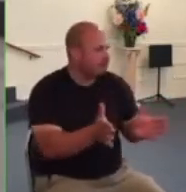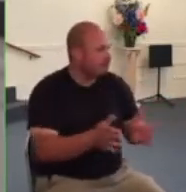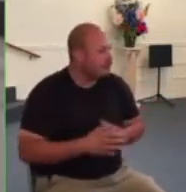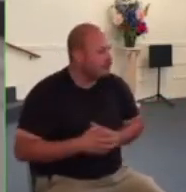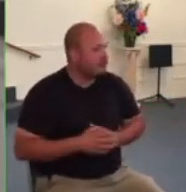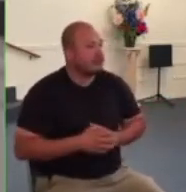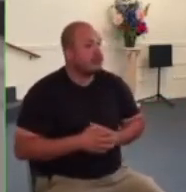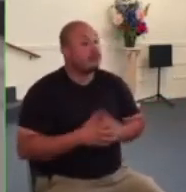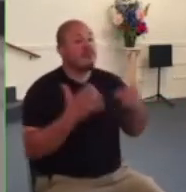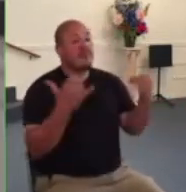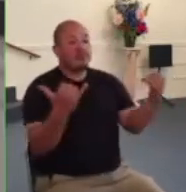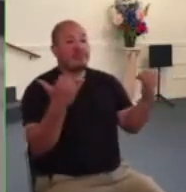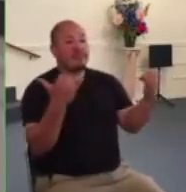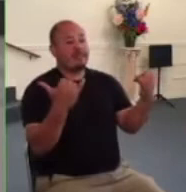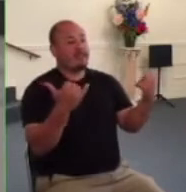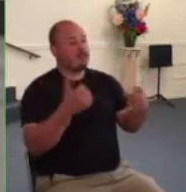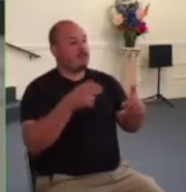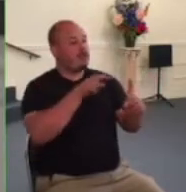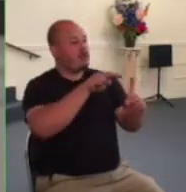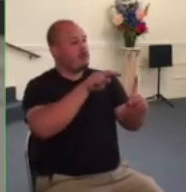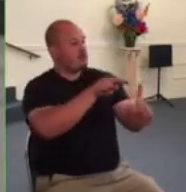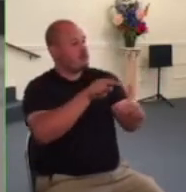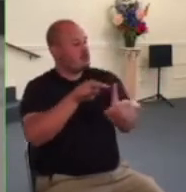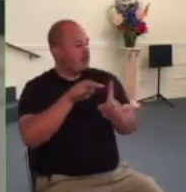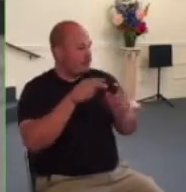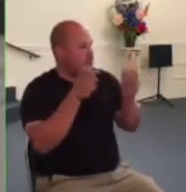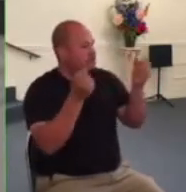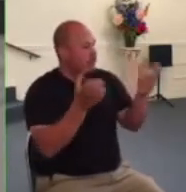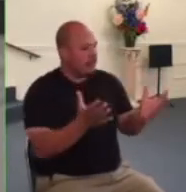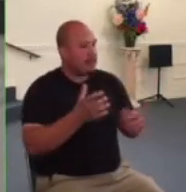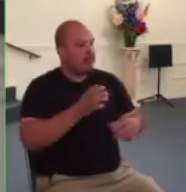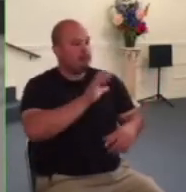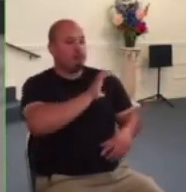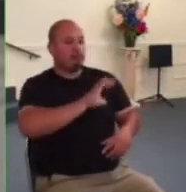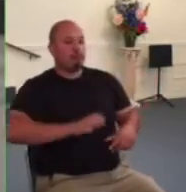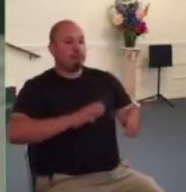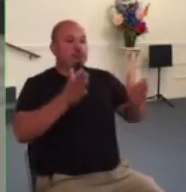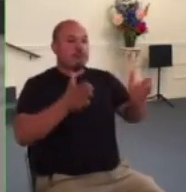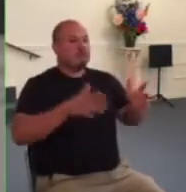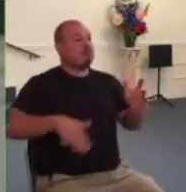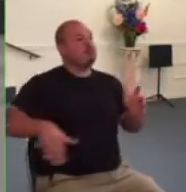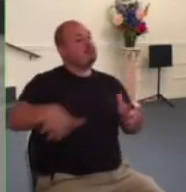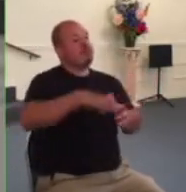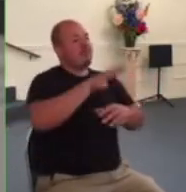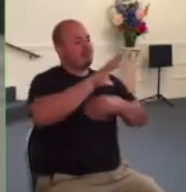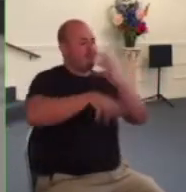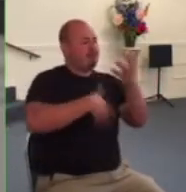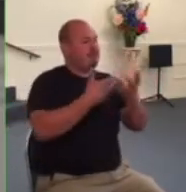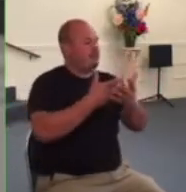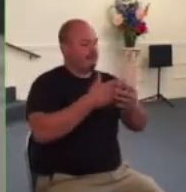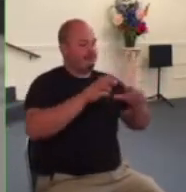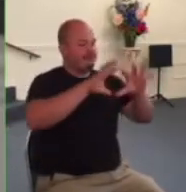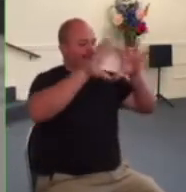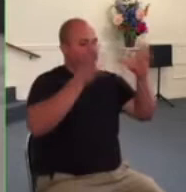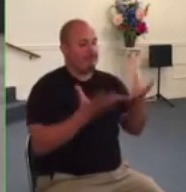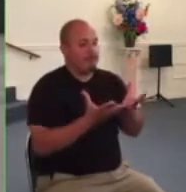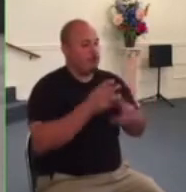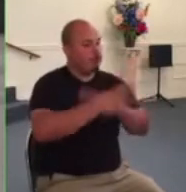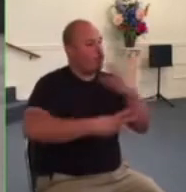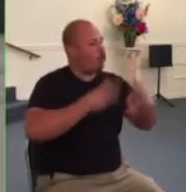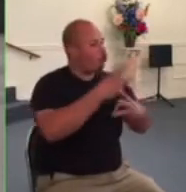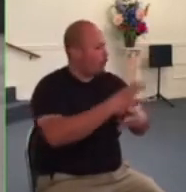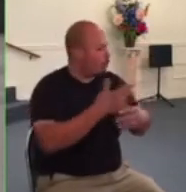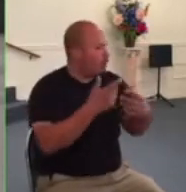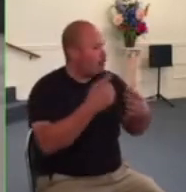across the country and a lot of christians generally really around the world have been thinking through this past year as we've